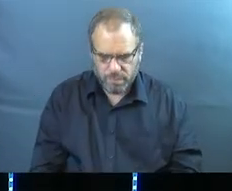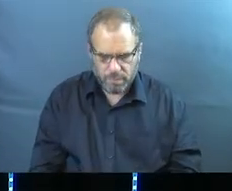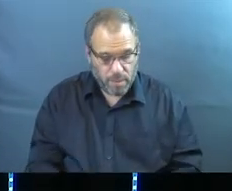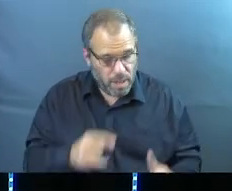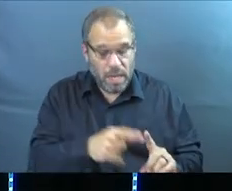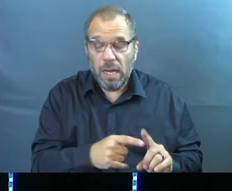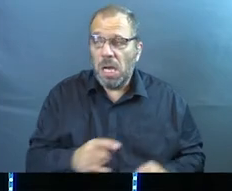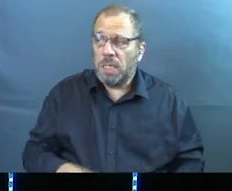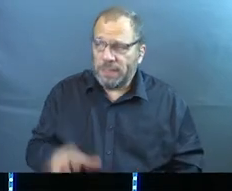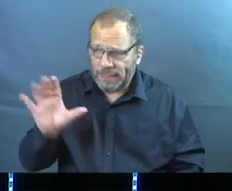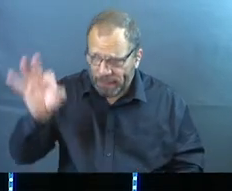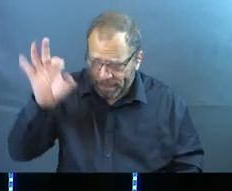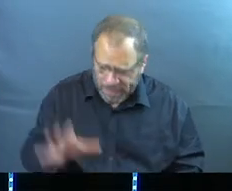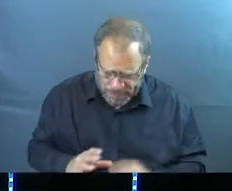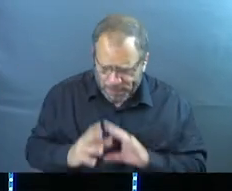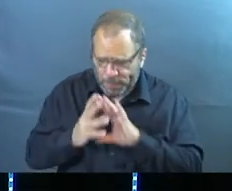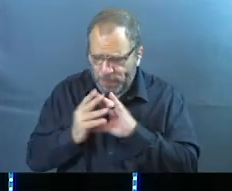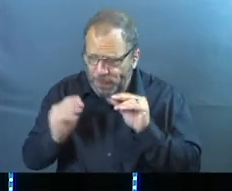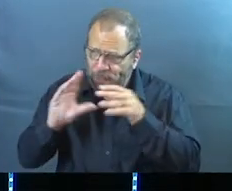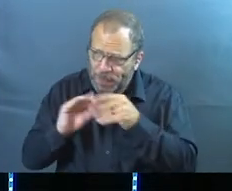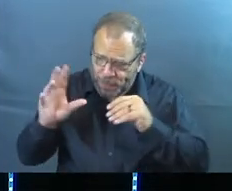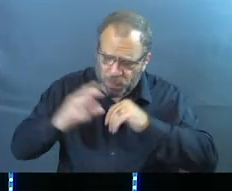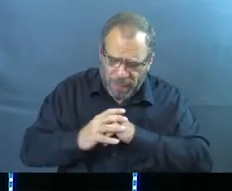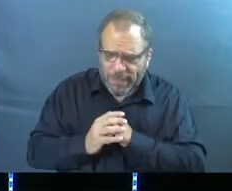And she told me after the service she said